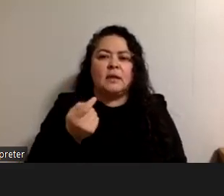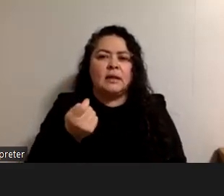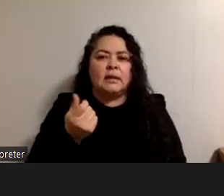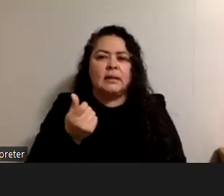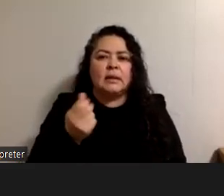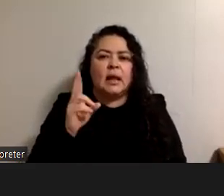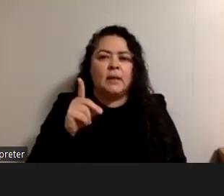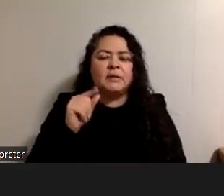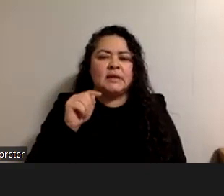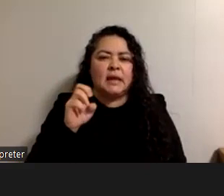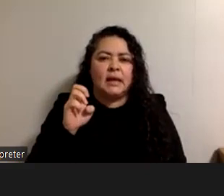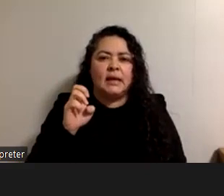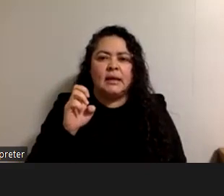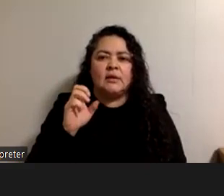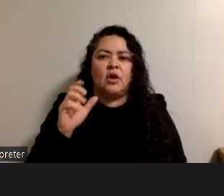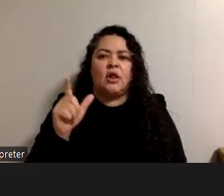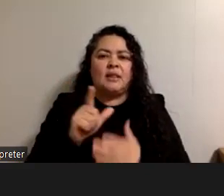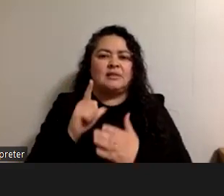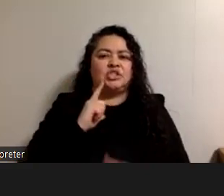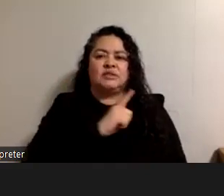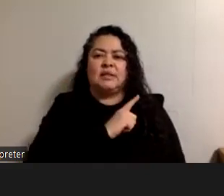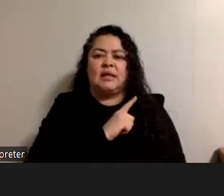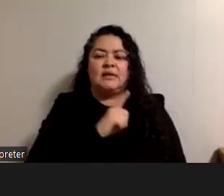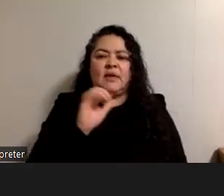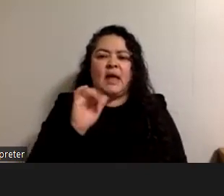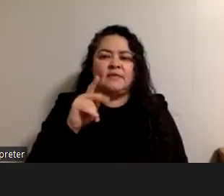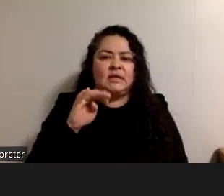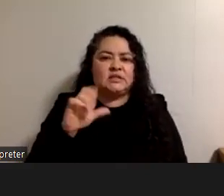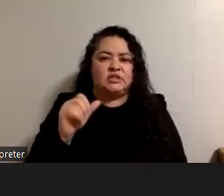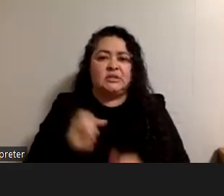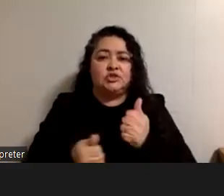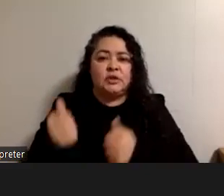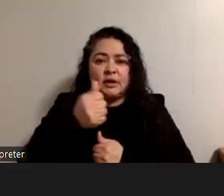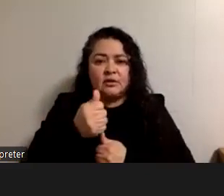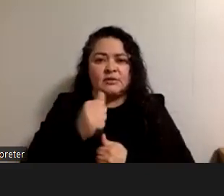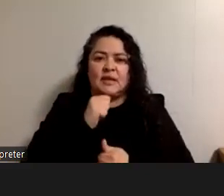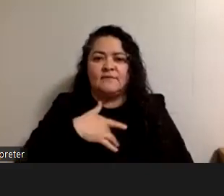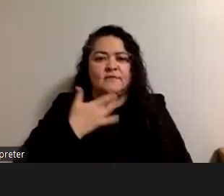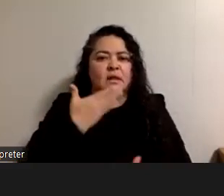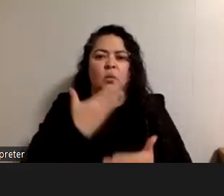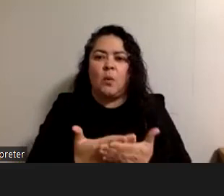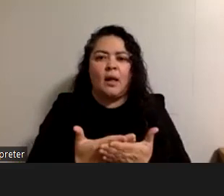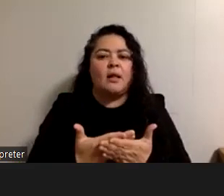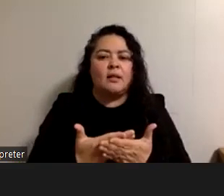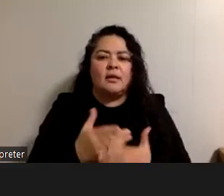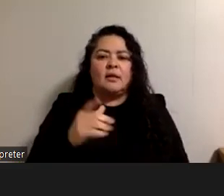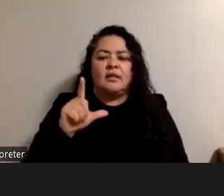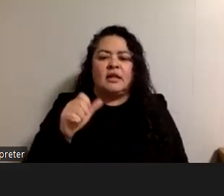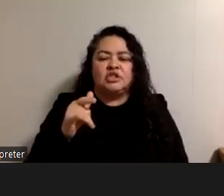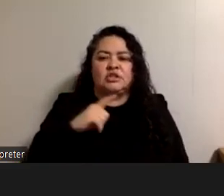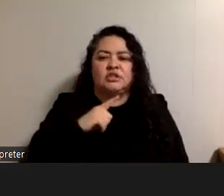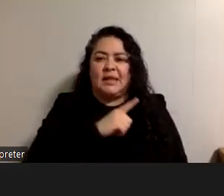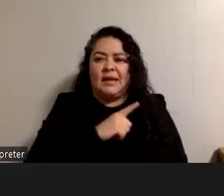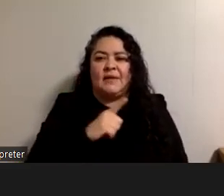little update um our legislative advocacy chair is not feeling well and so we will we won't have legislative advocacy update